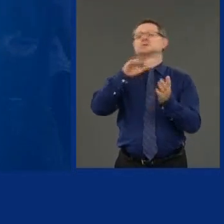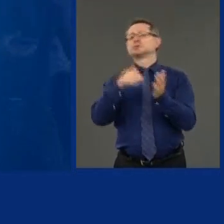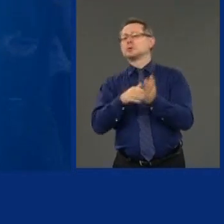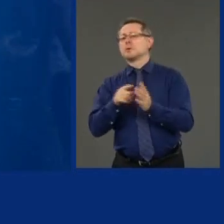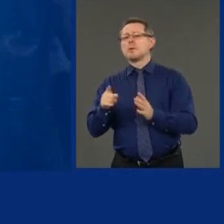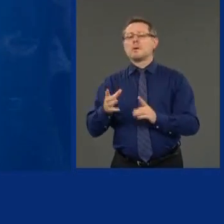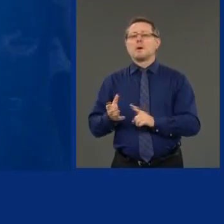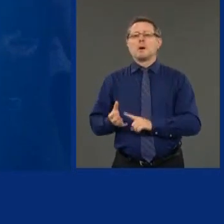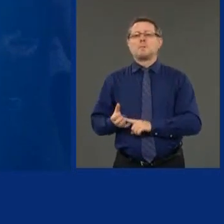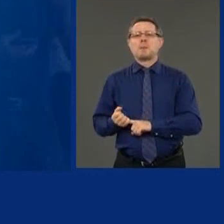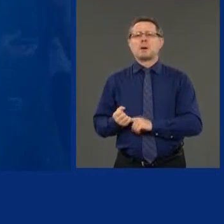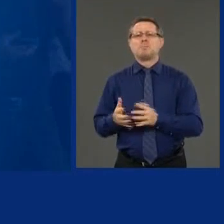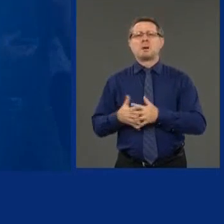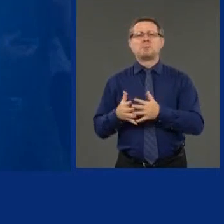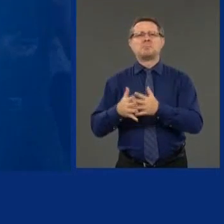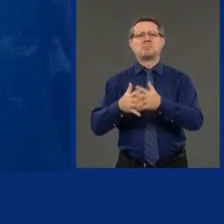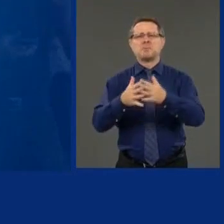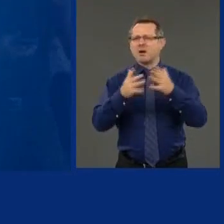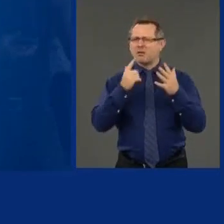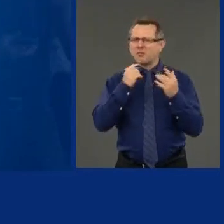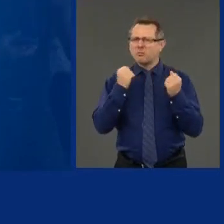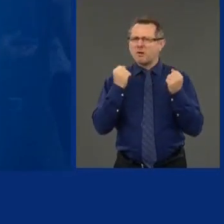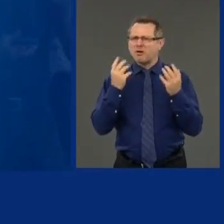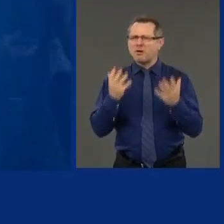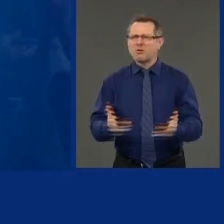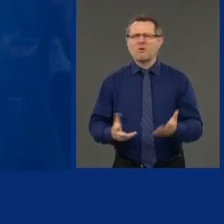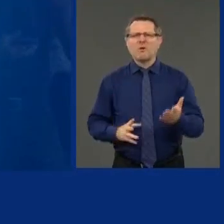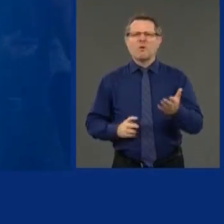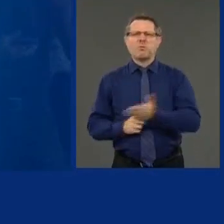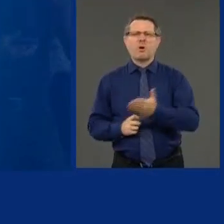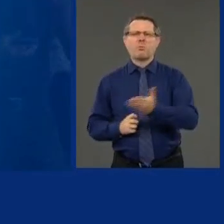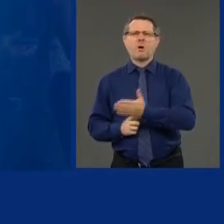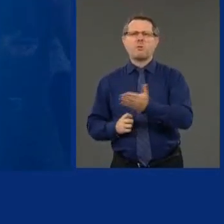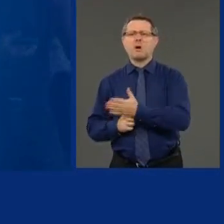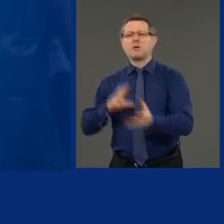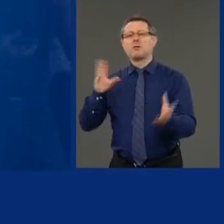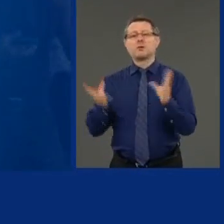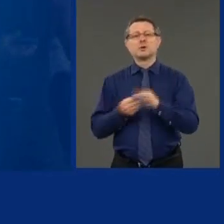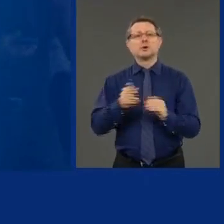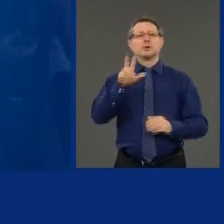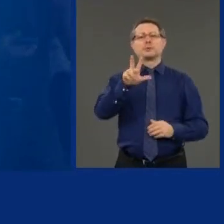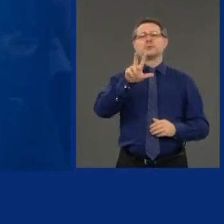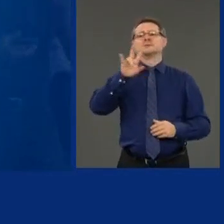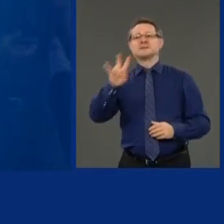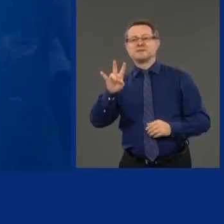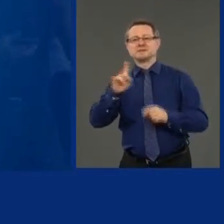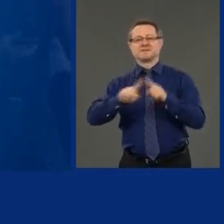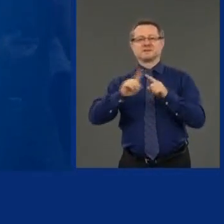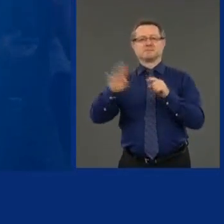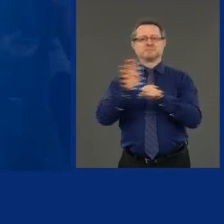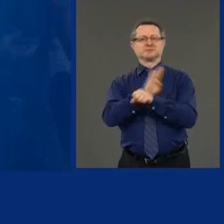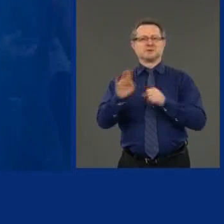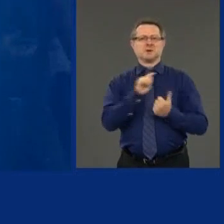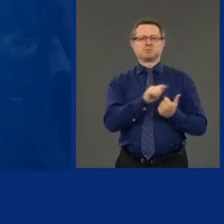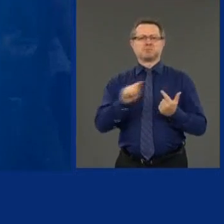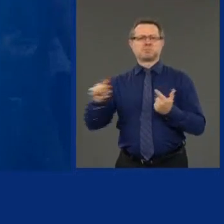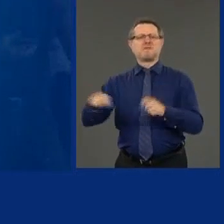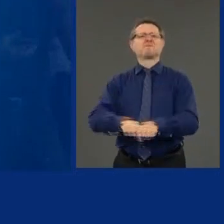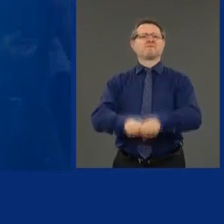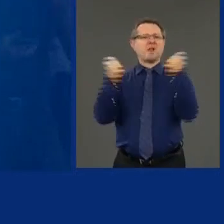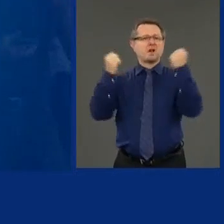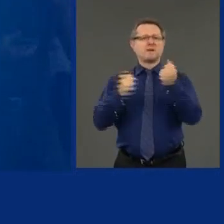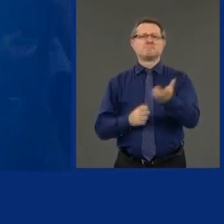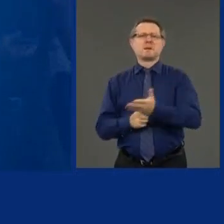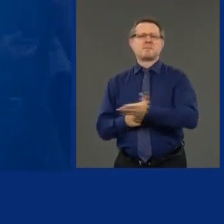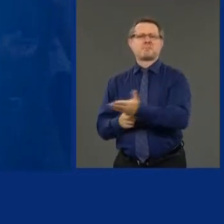violations. They're issuing violations to 37 establishments today. So they're doing their